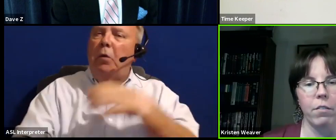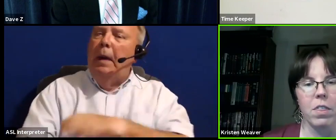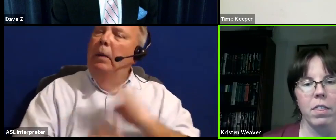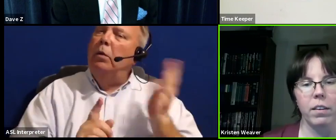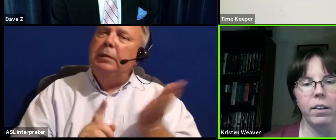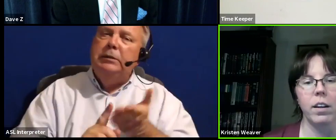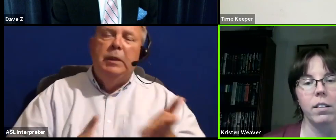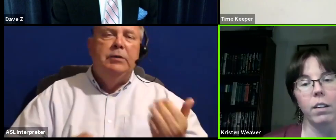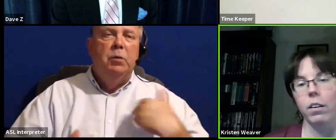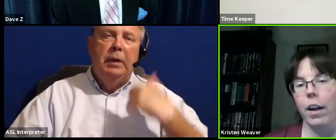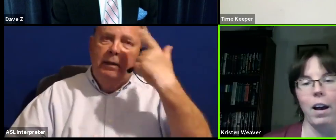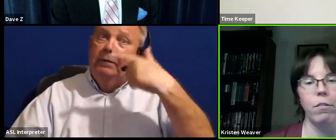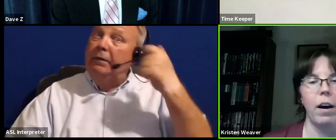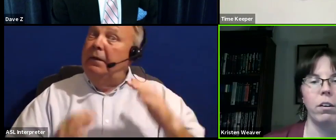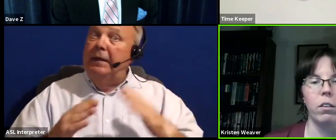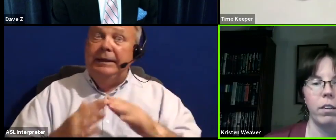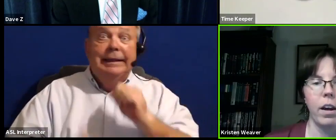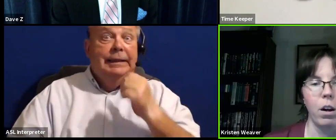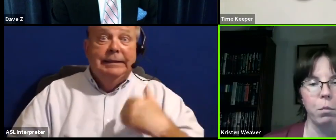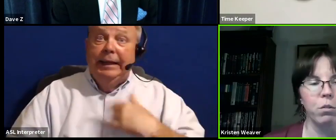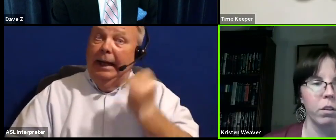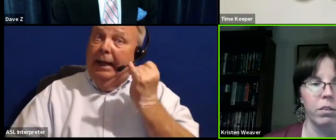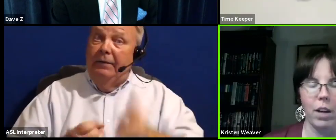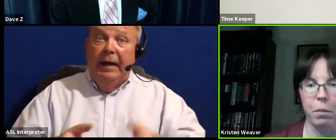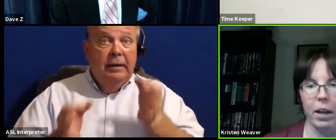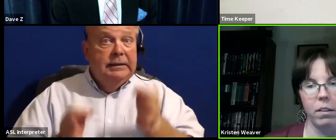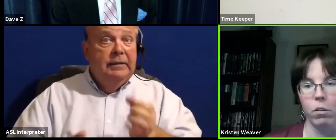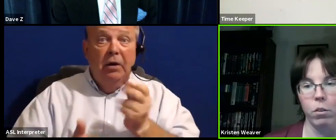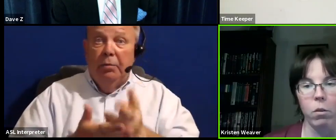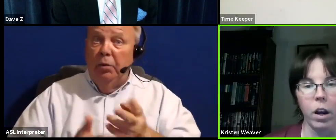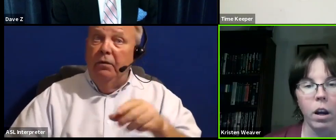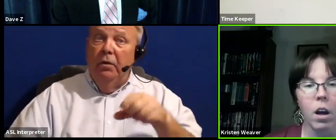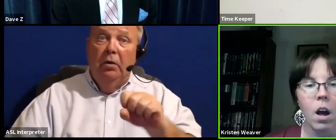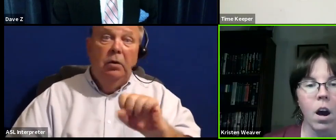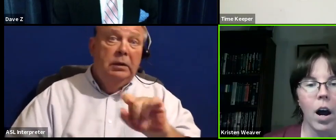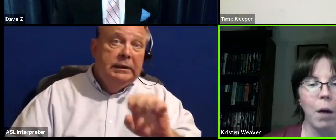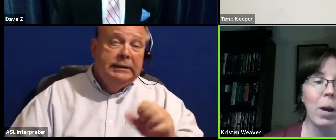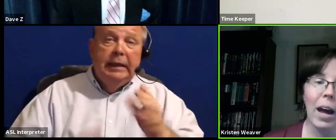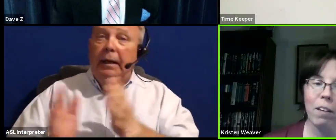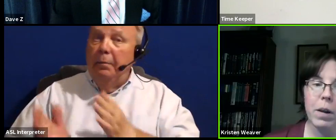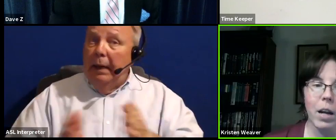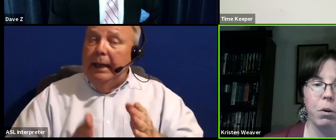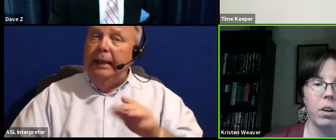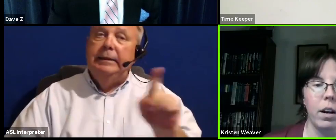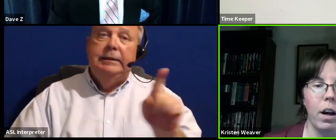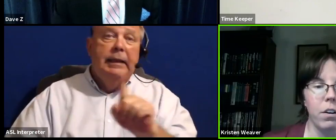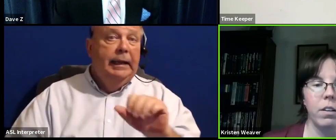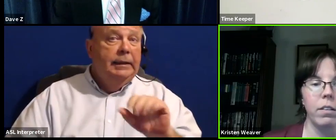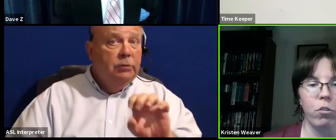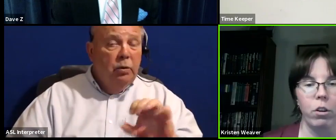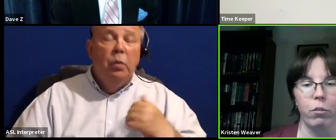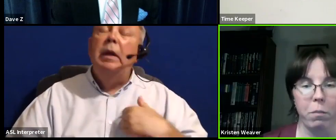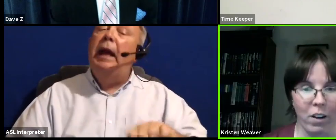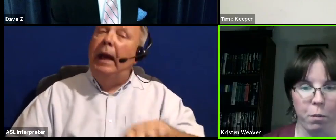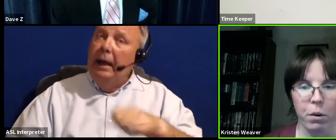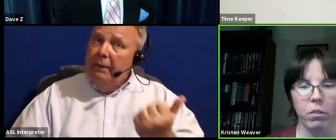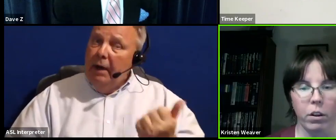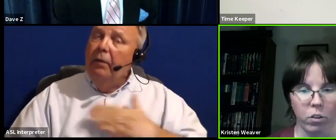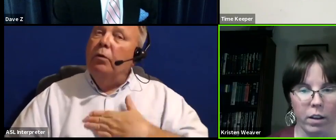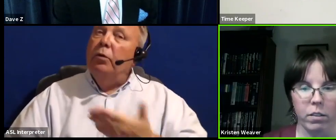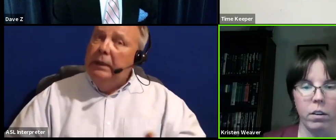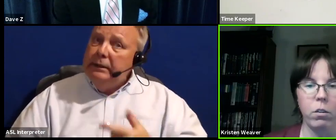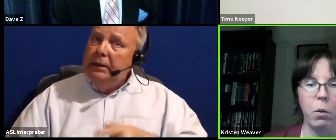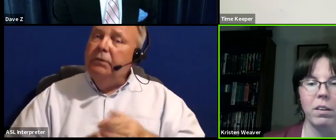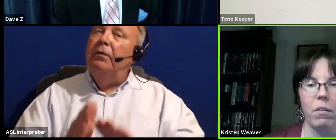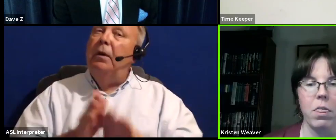have, given that the city doesn't have final say on approval of site plans and zoning. We have been able to get other concessions from developers,